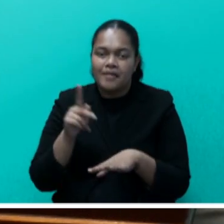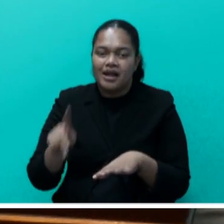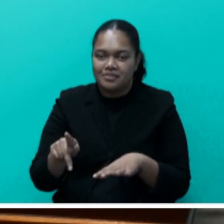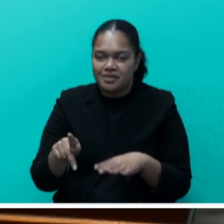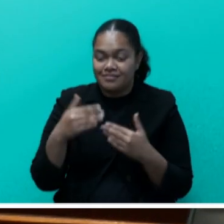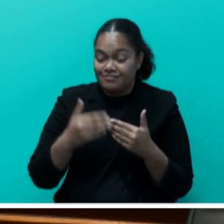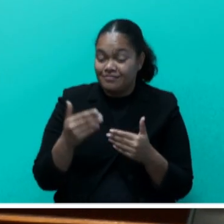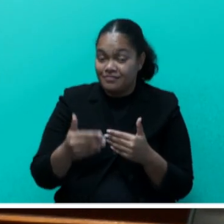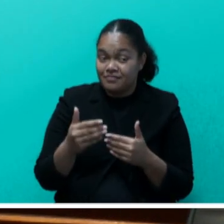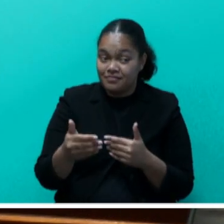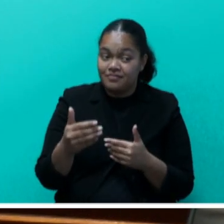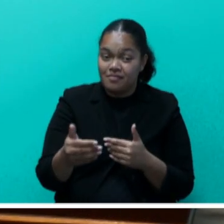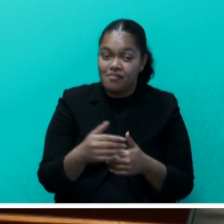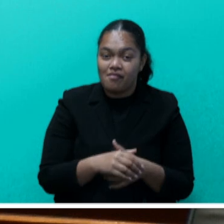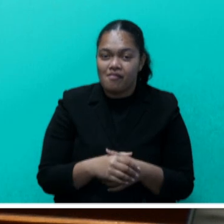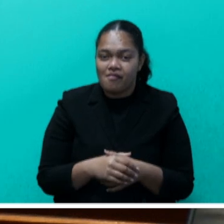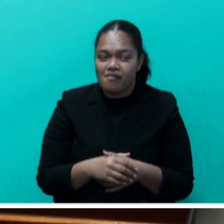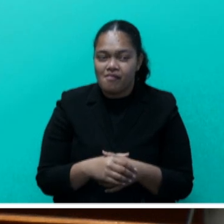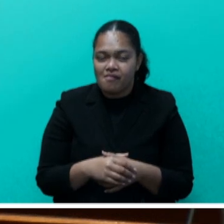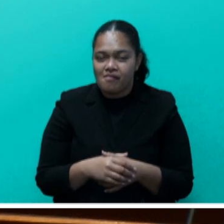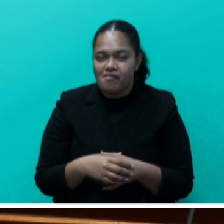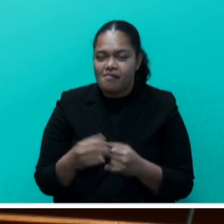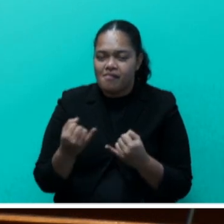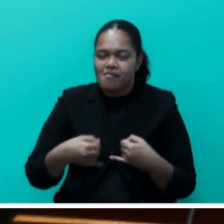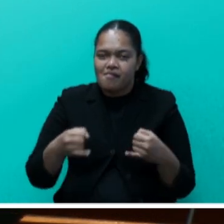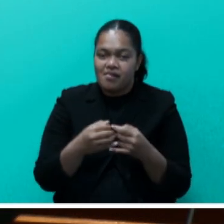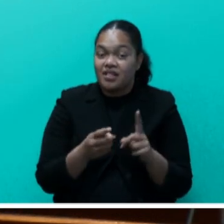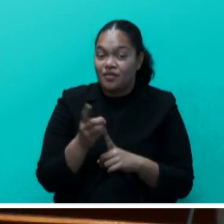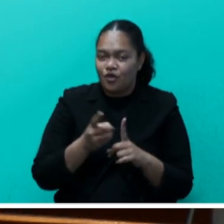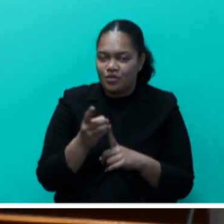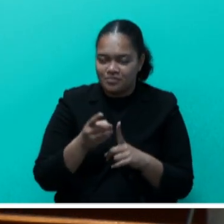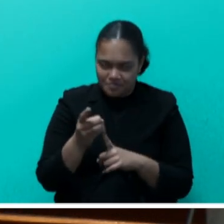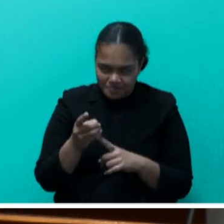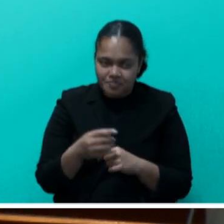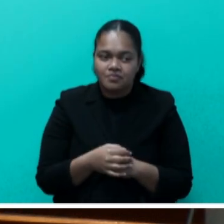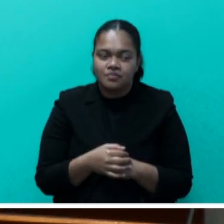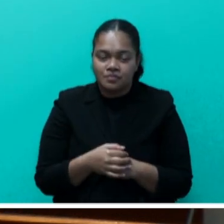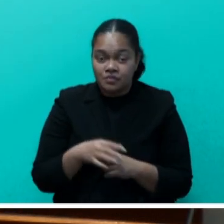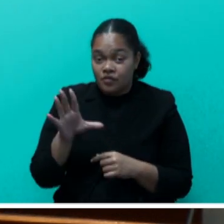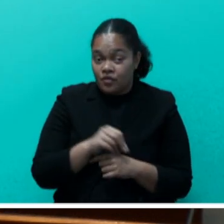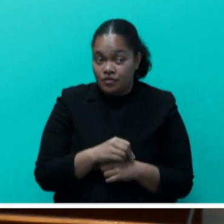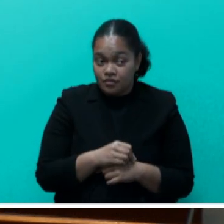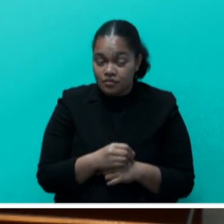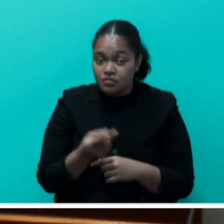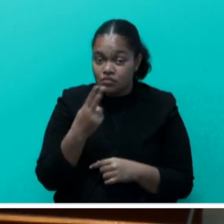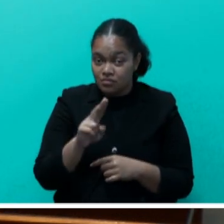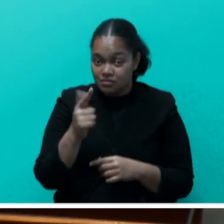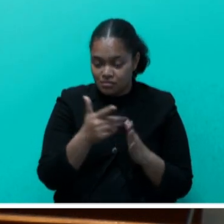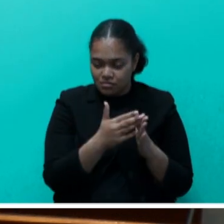the Fourth Conference of the Small Island Developing States Seeds, held from 27th to 30th May